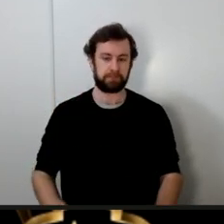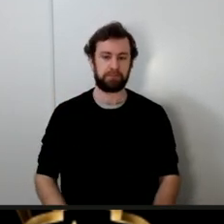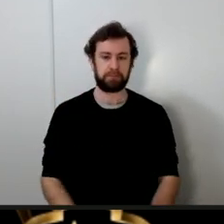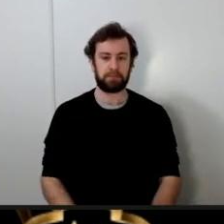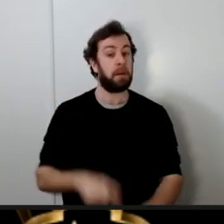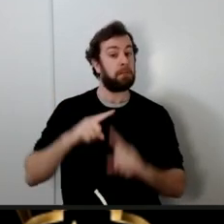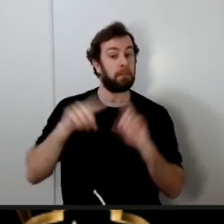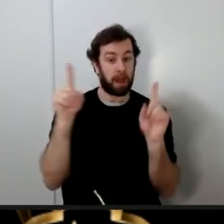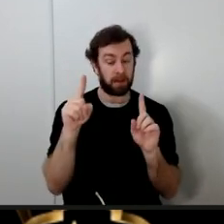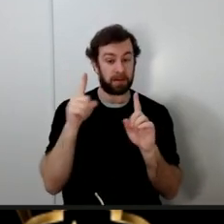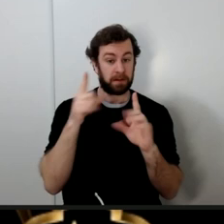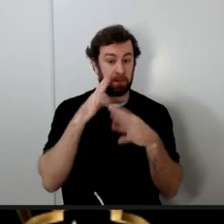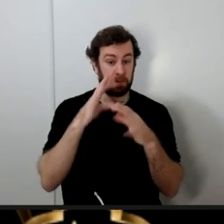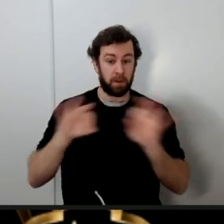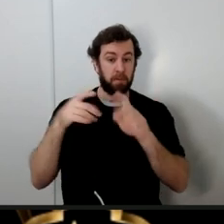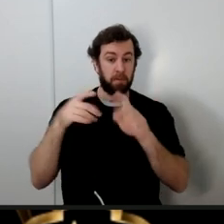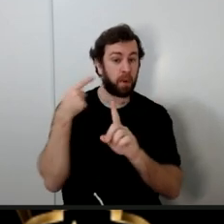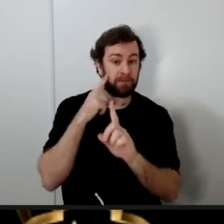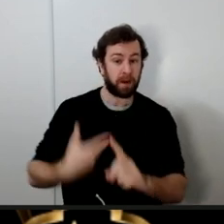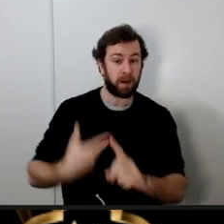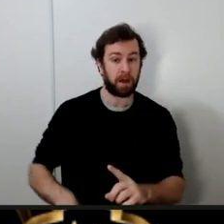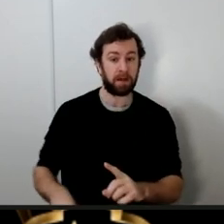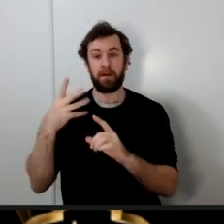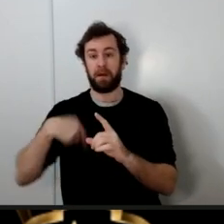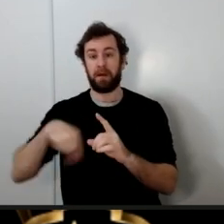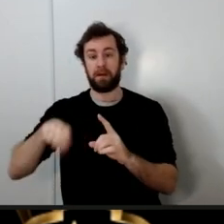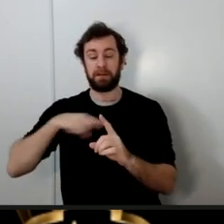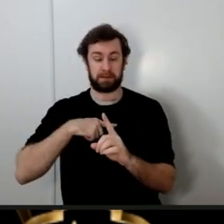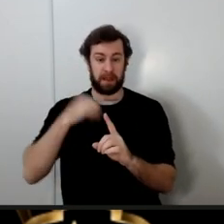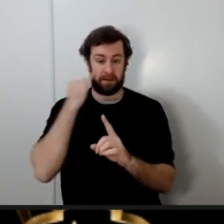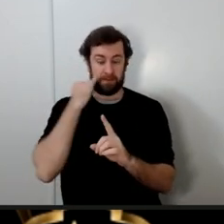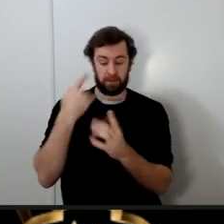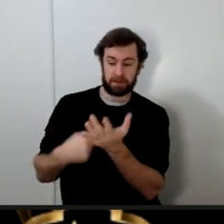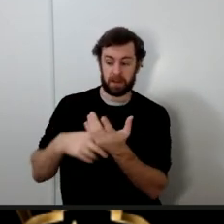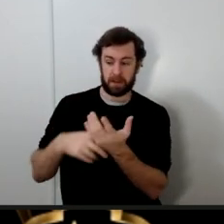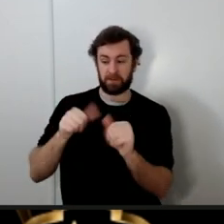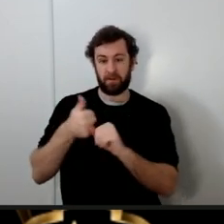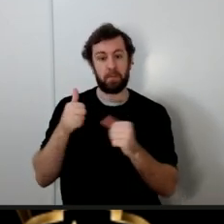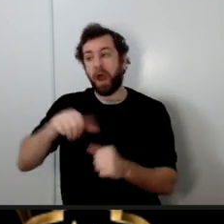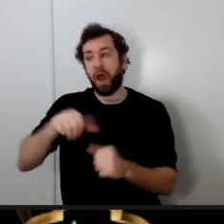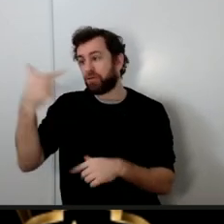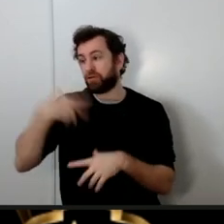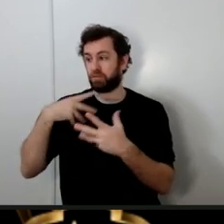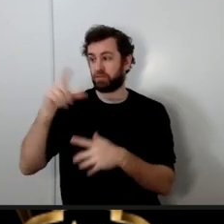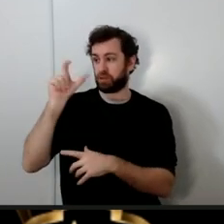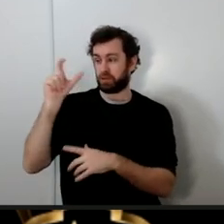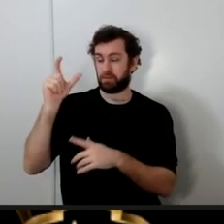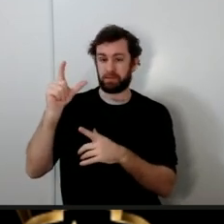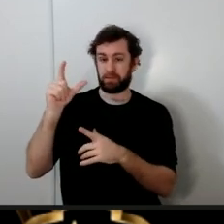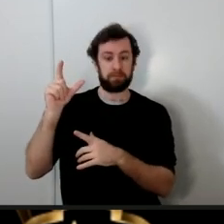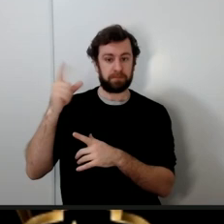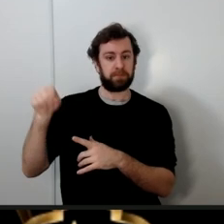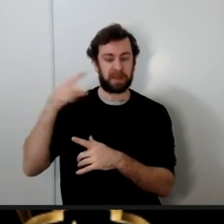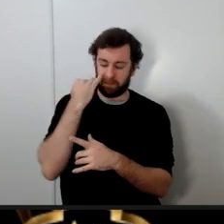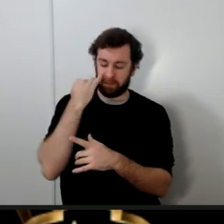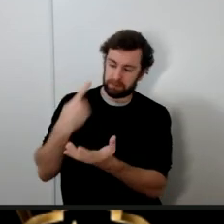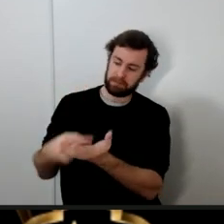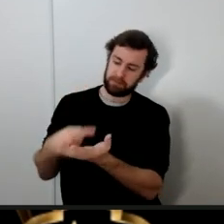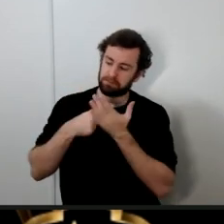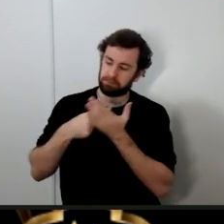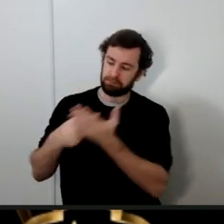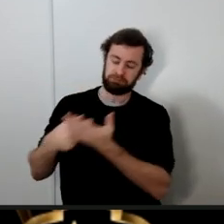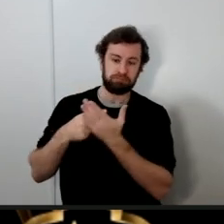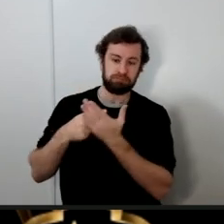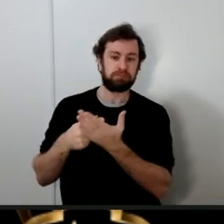especially when we discuss this with Muslims from other schools of thought but if we have a mental or psychological barrier